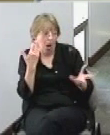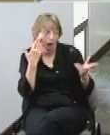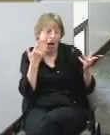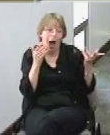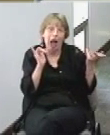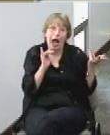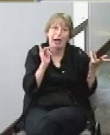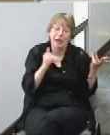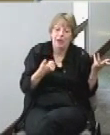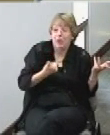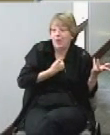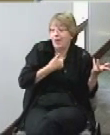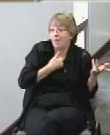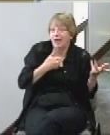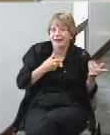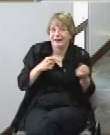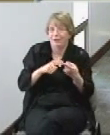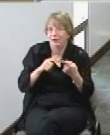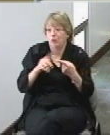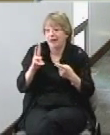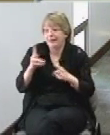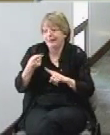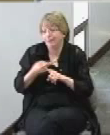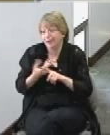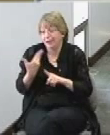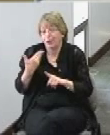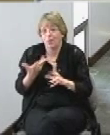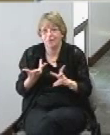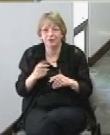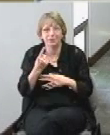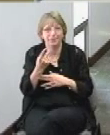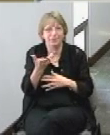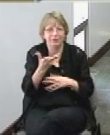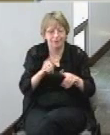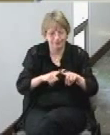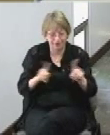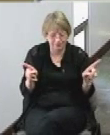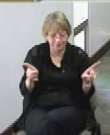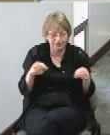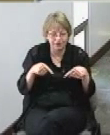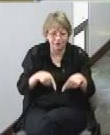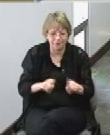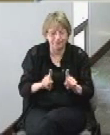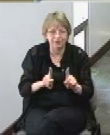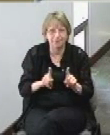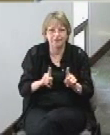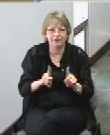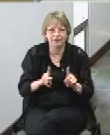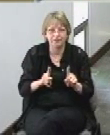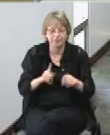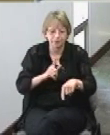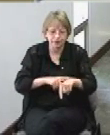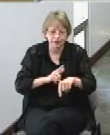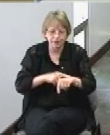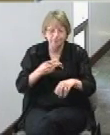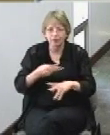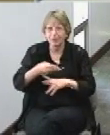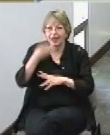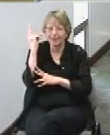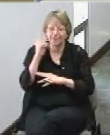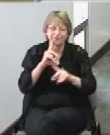now one thing that is going to be different during periods of high demand we're gonna